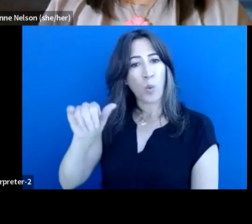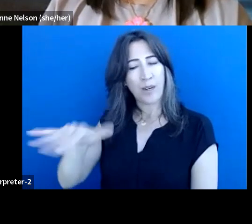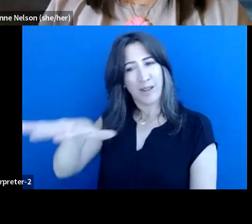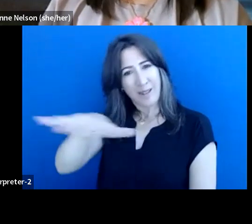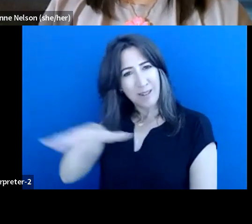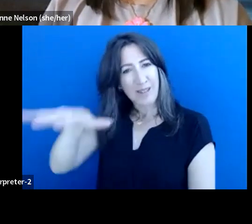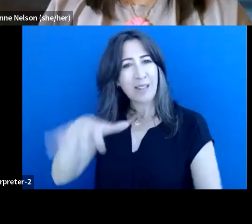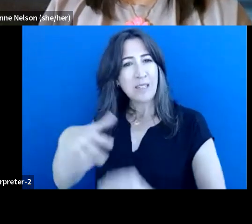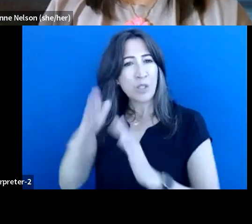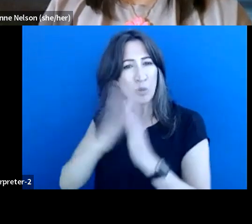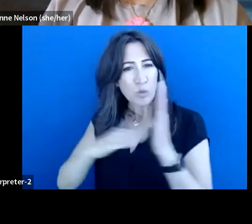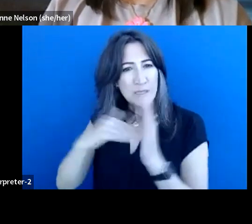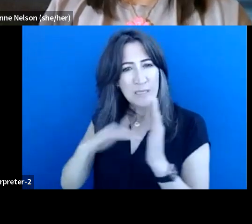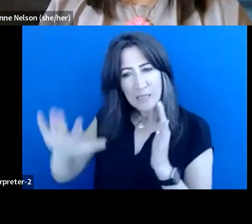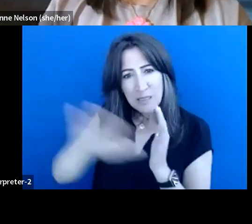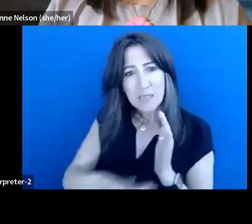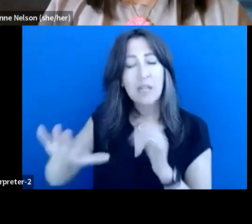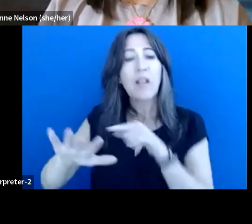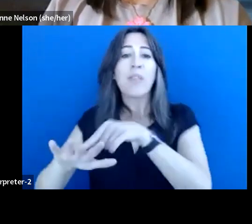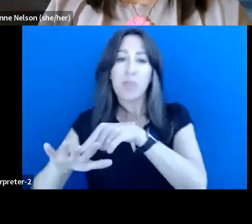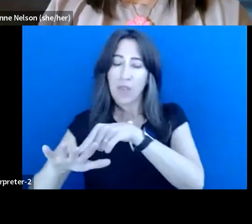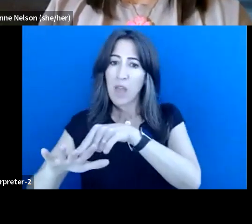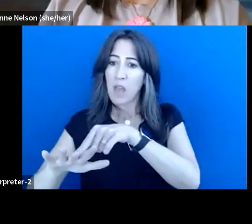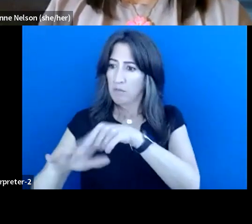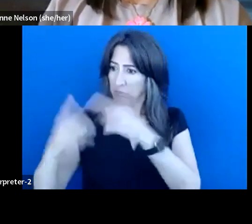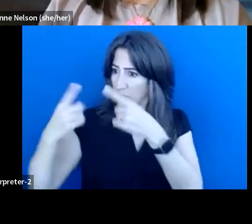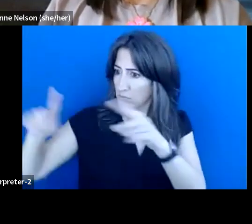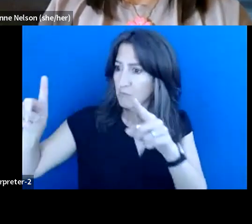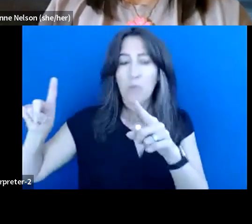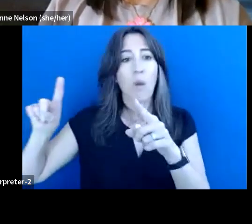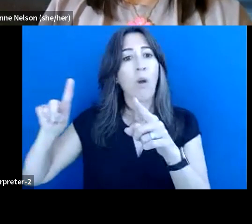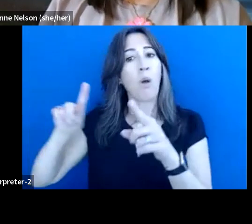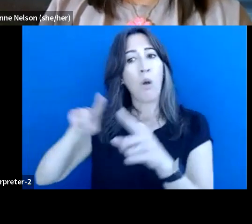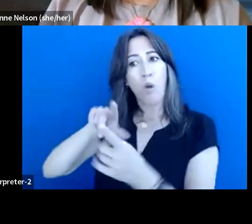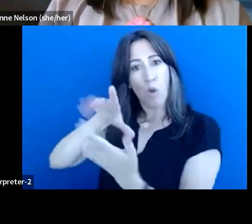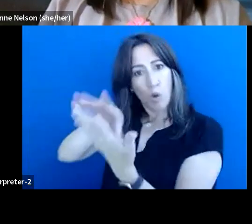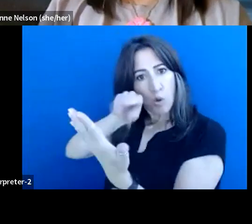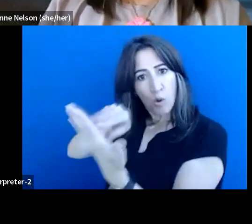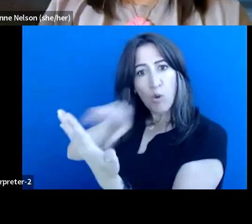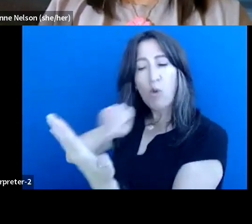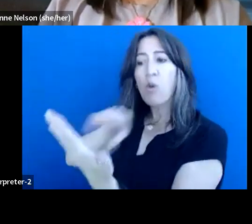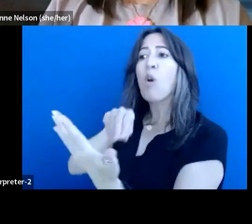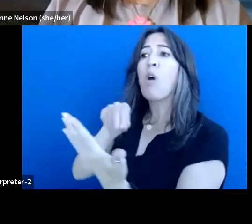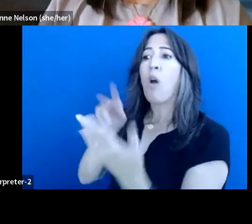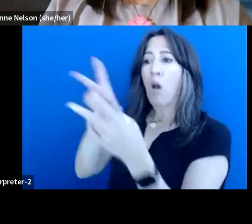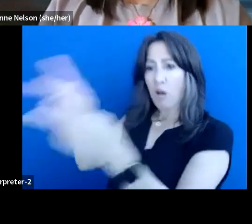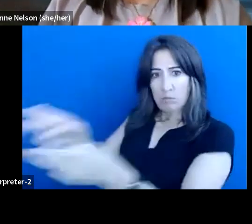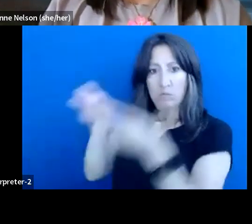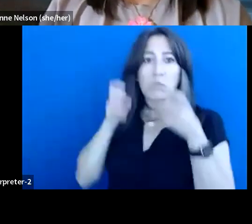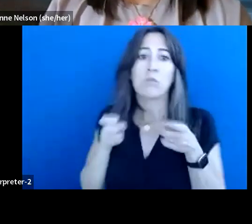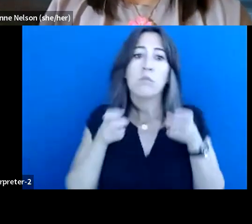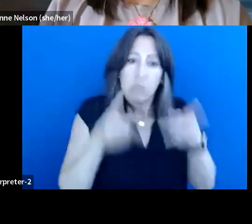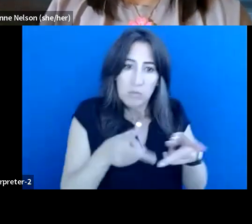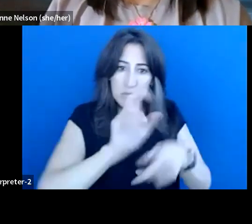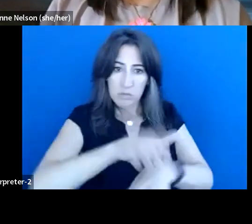And so we, you know, we didn't want to reinvent, we wanted to make sure we didn't have to reinvent the wheel. We went back and took a look at some of the, uh,